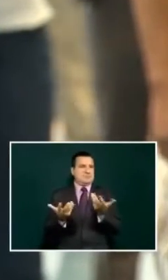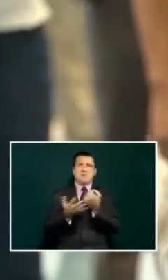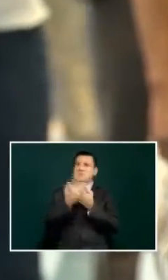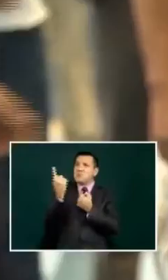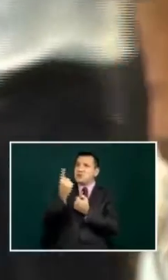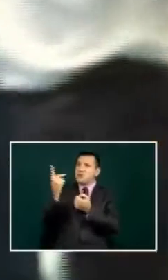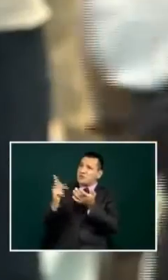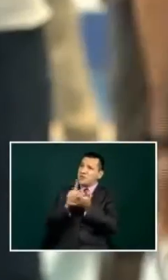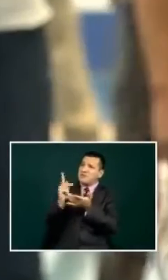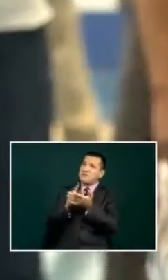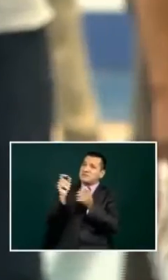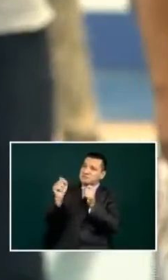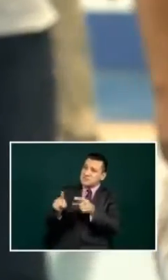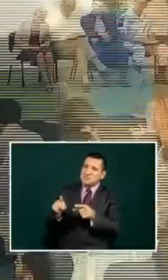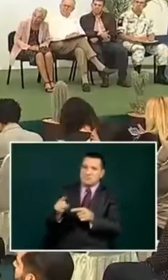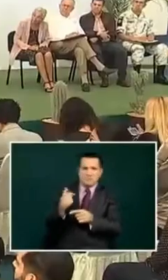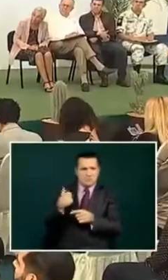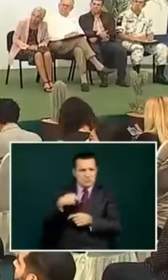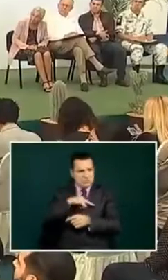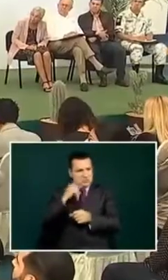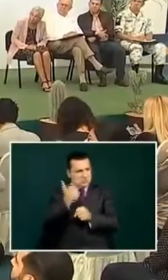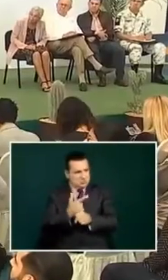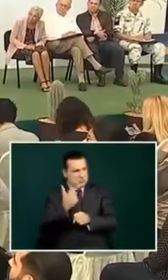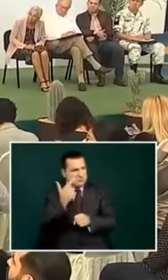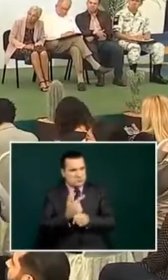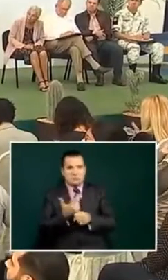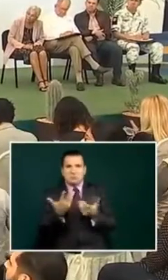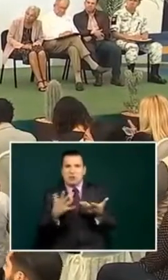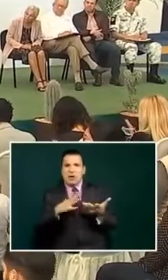why why why are you saying that